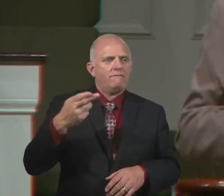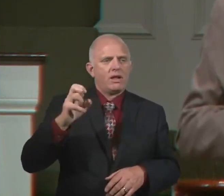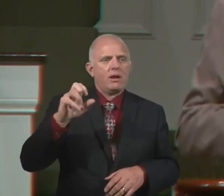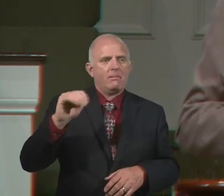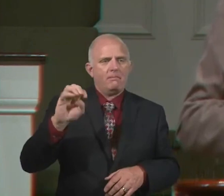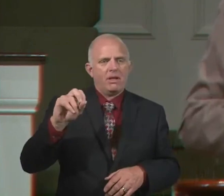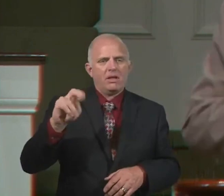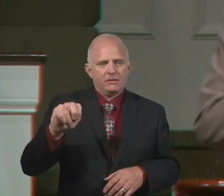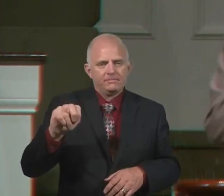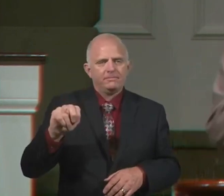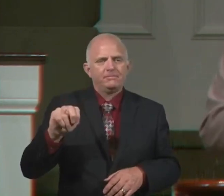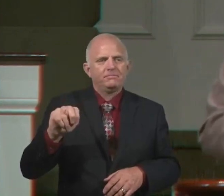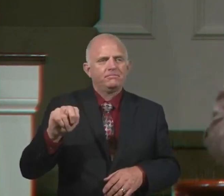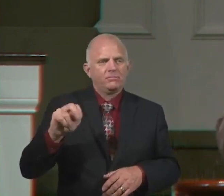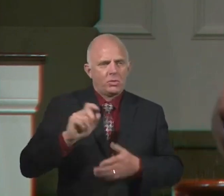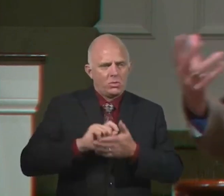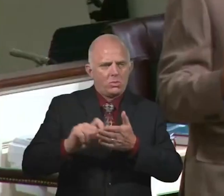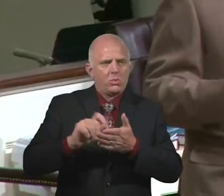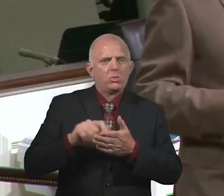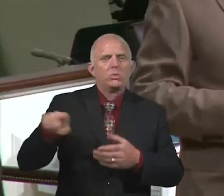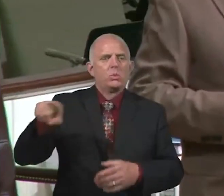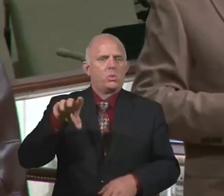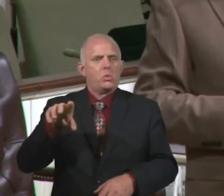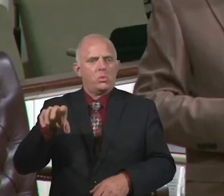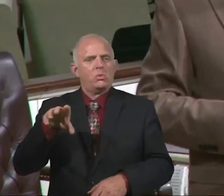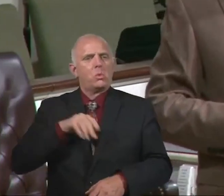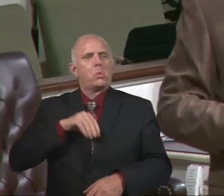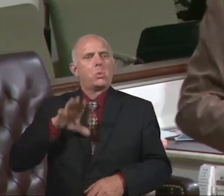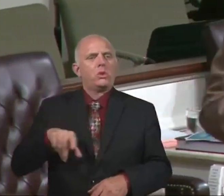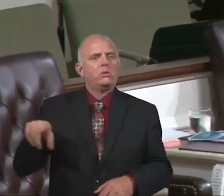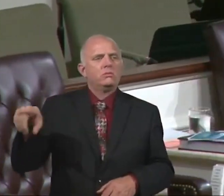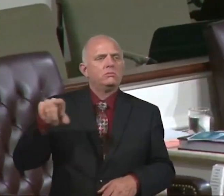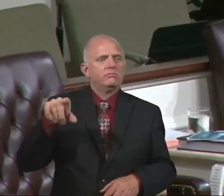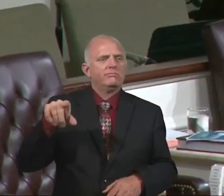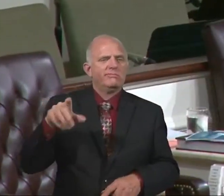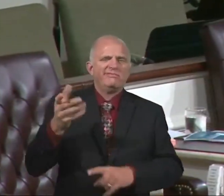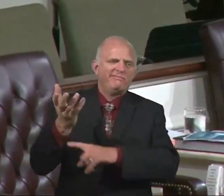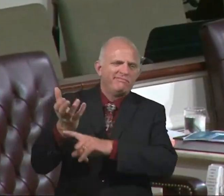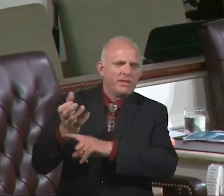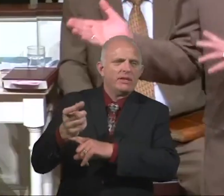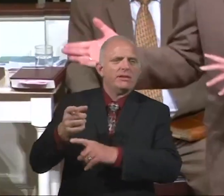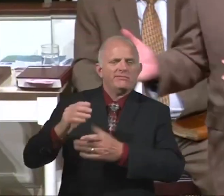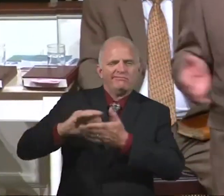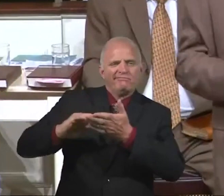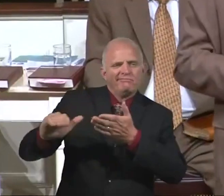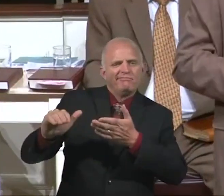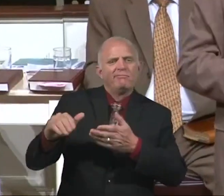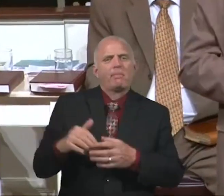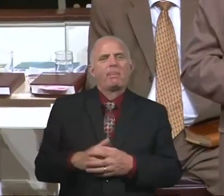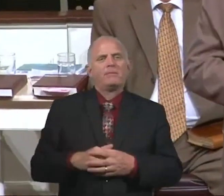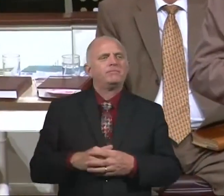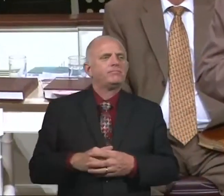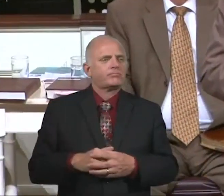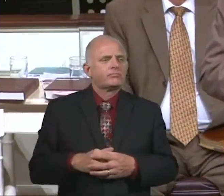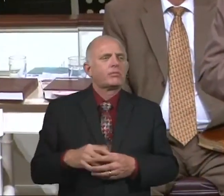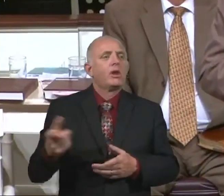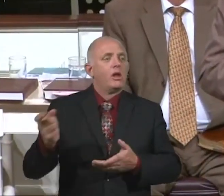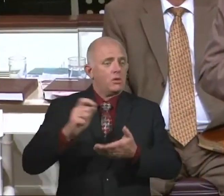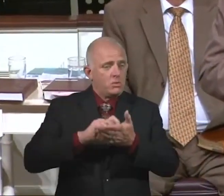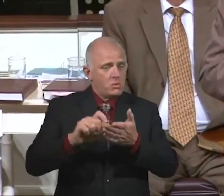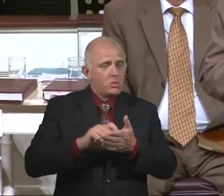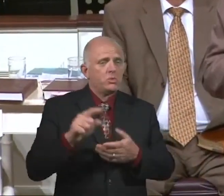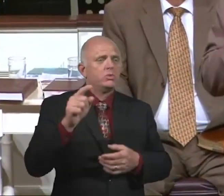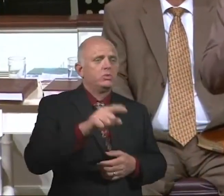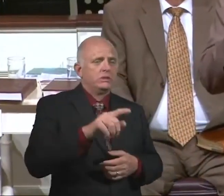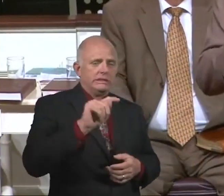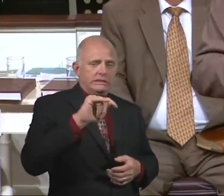the owner of Onesimus and appealed to him. He wrote Titus. That was his other young protege that was really probably a bull